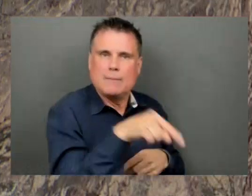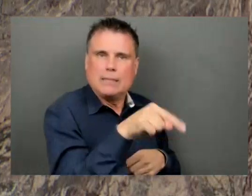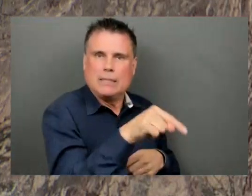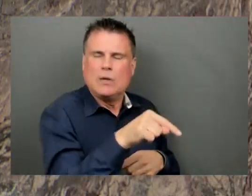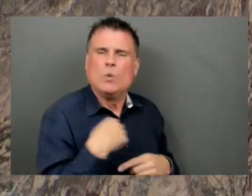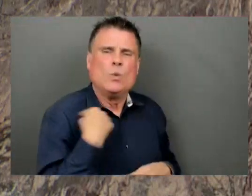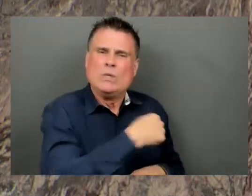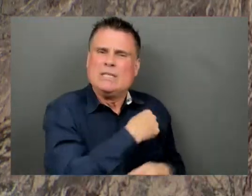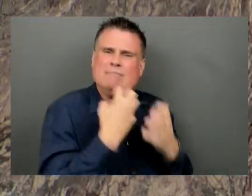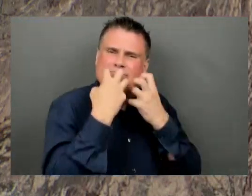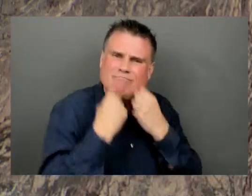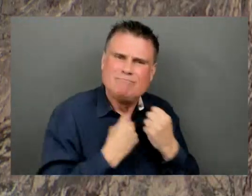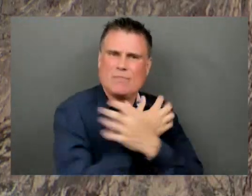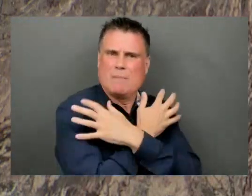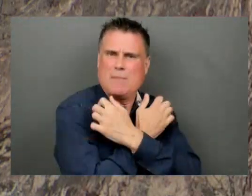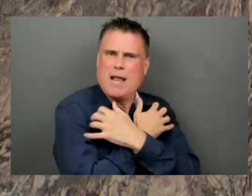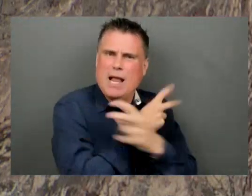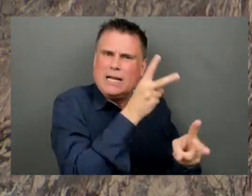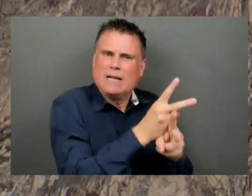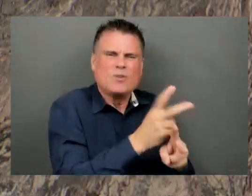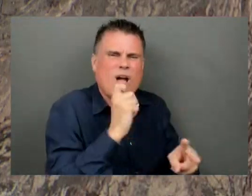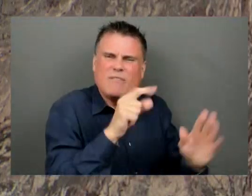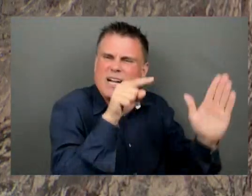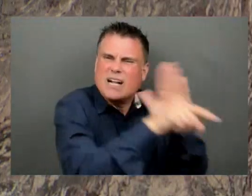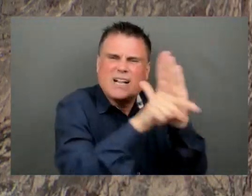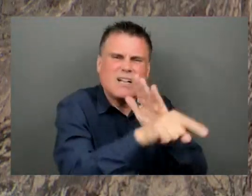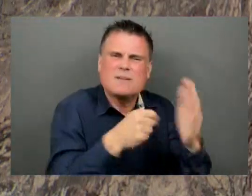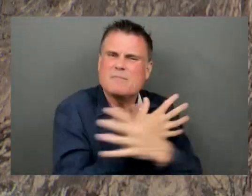responsibility to contribute to management solutions on the ground.